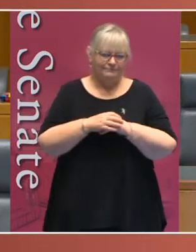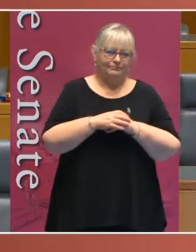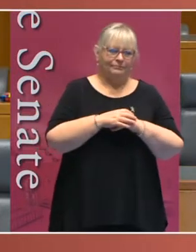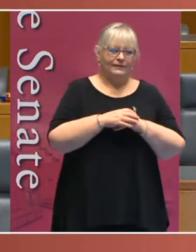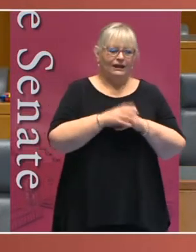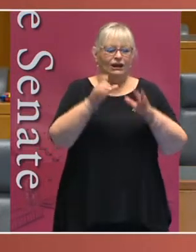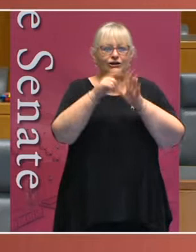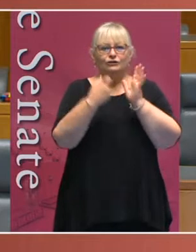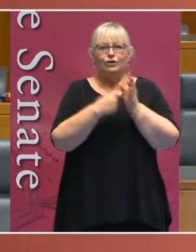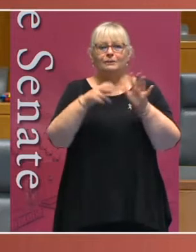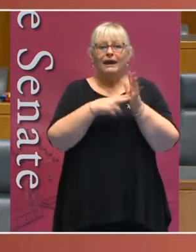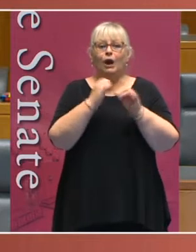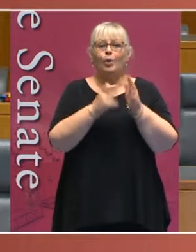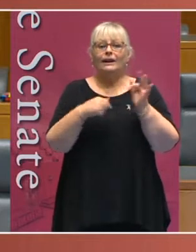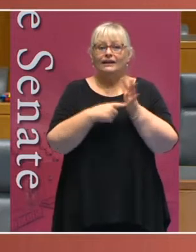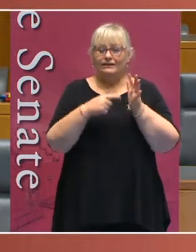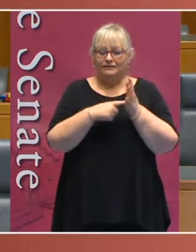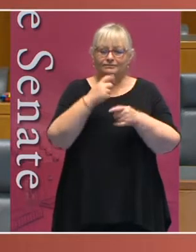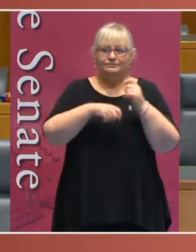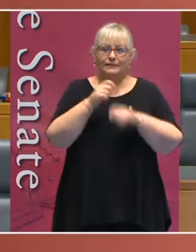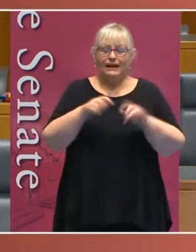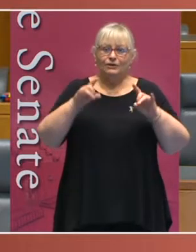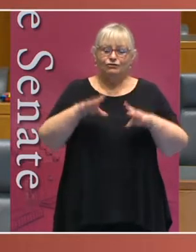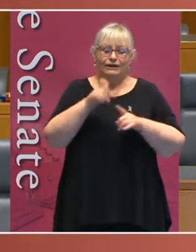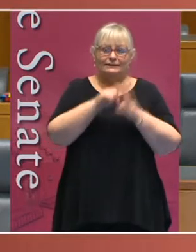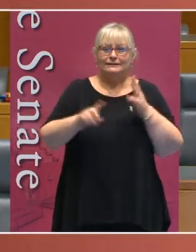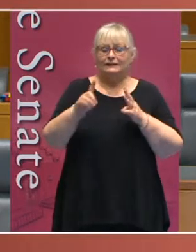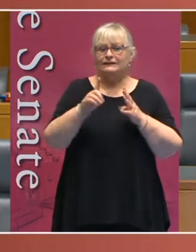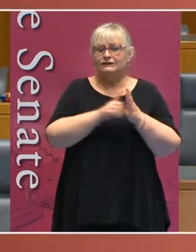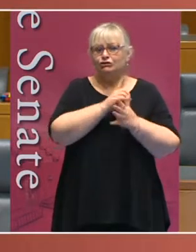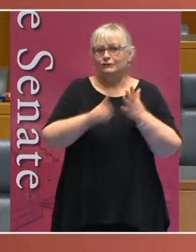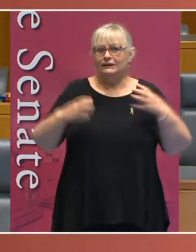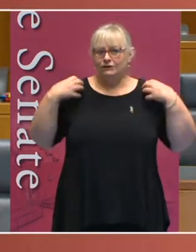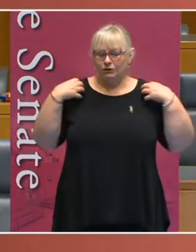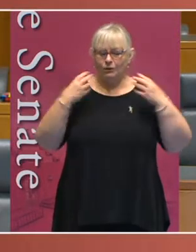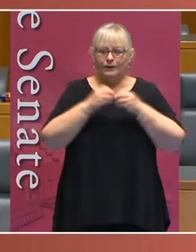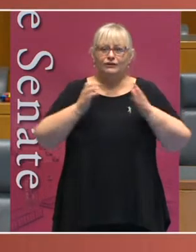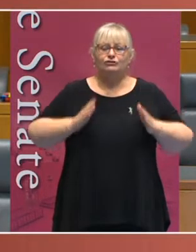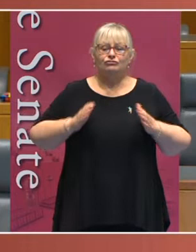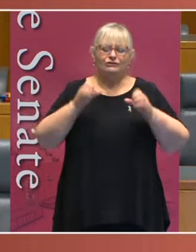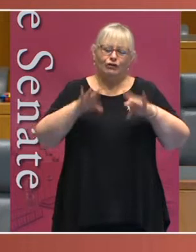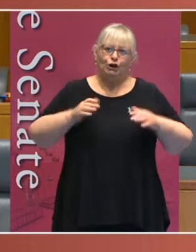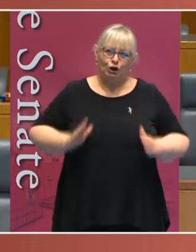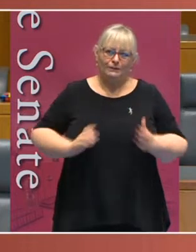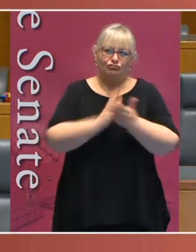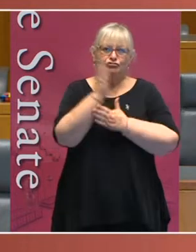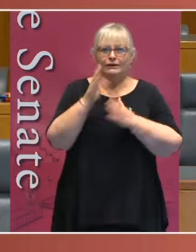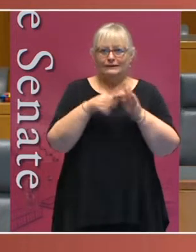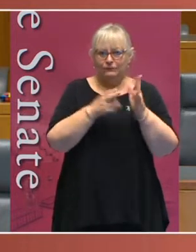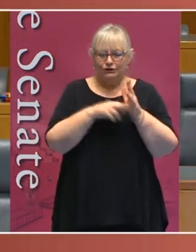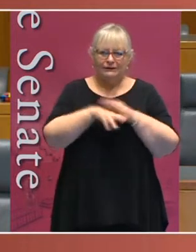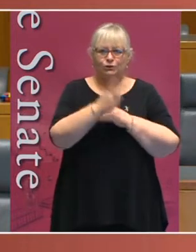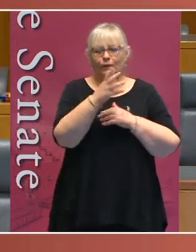Dr Ben Gauntlet was appointed as a Disability Discrimination Commissioner with the Australian Human Rights Commission in 2019.